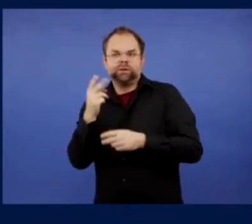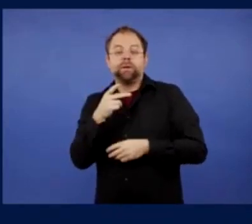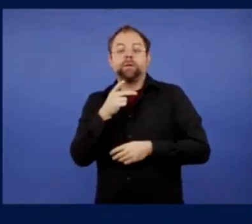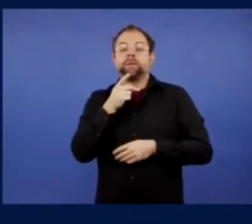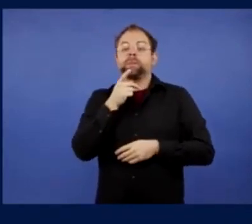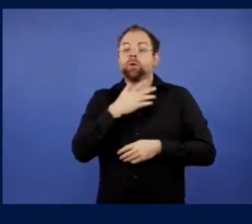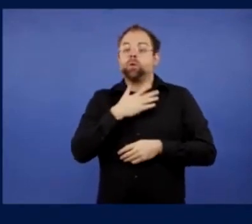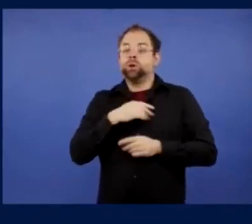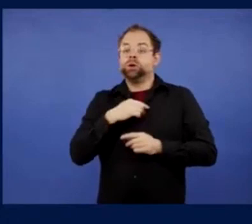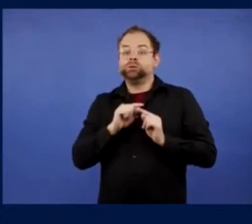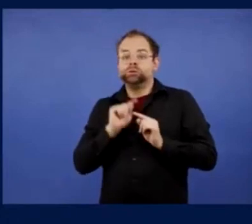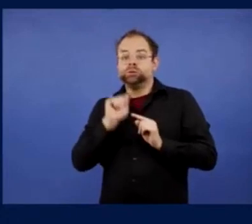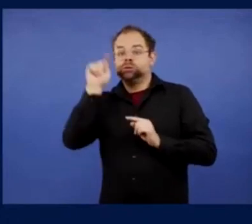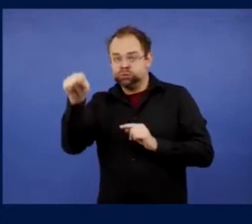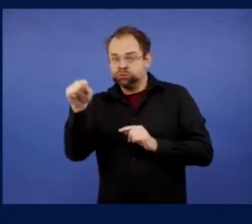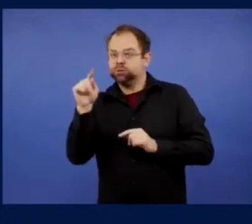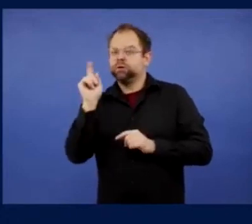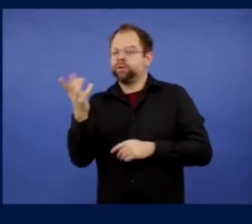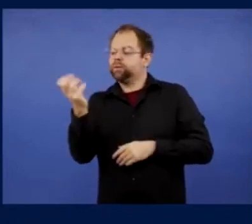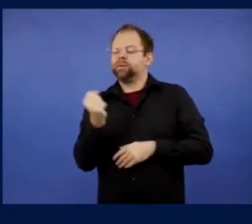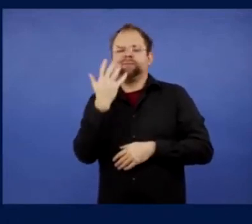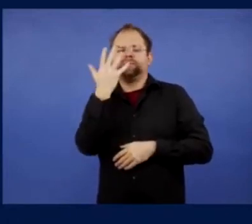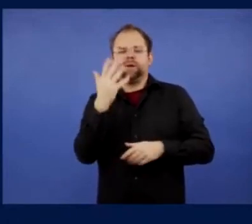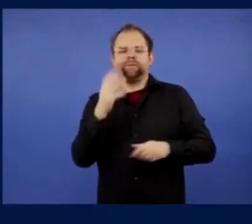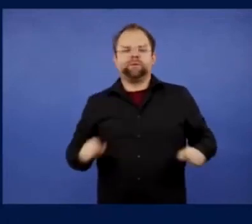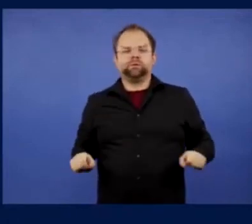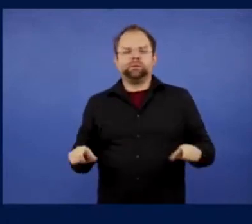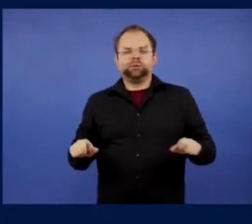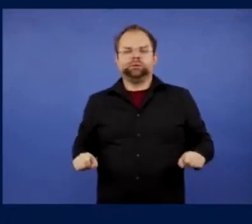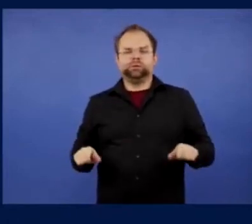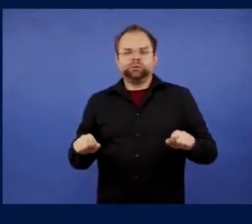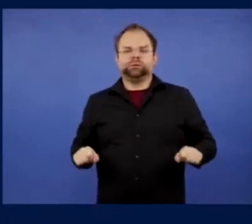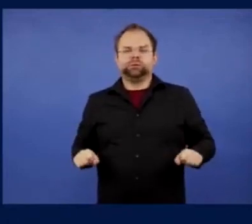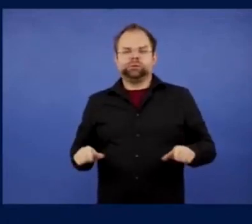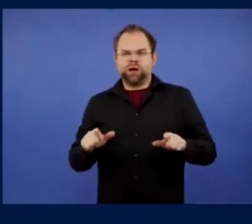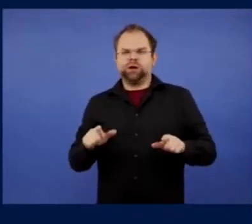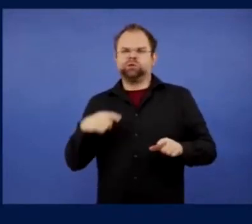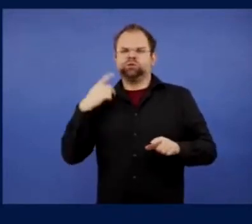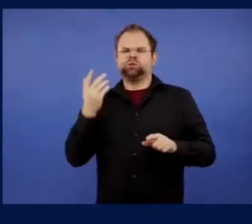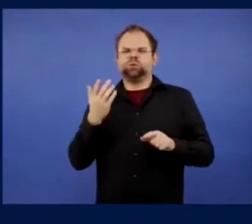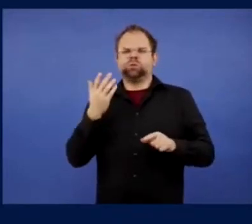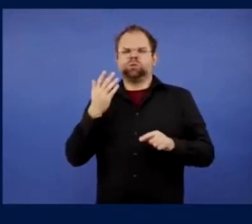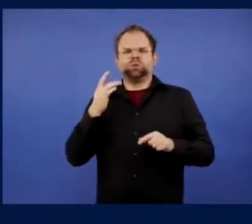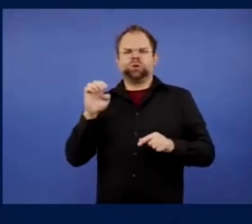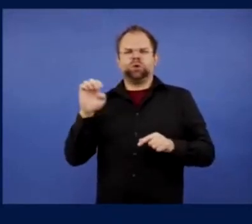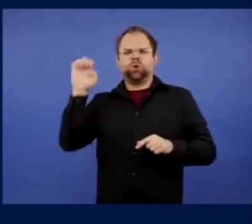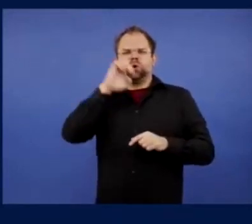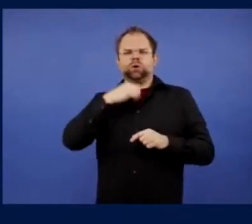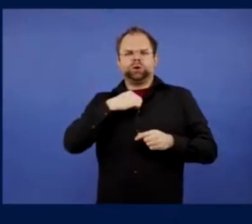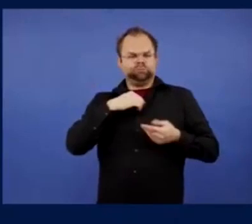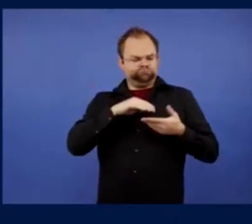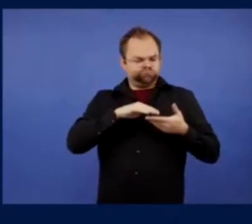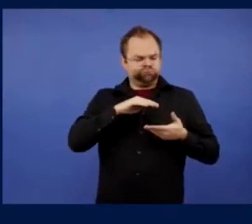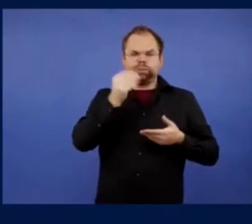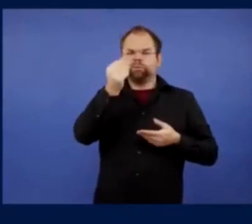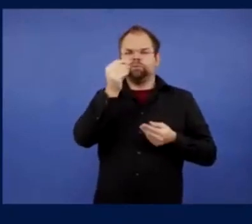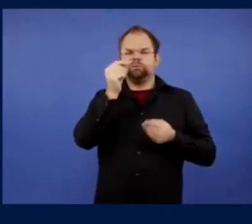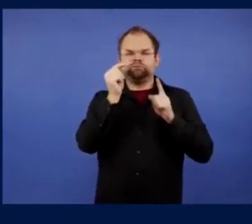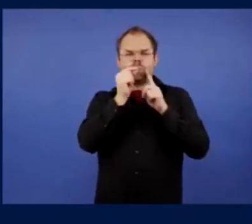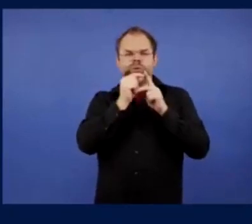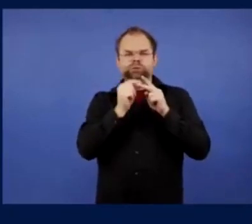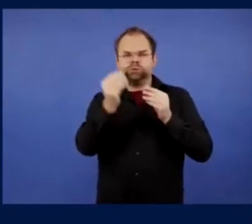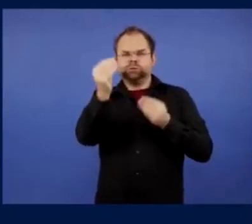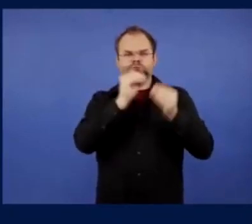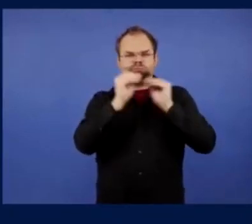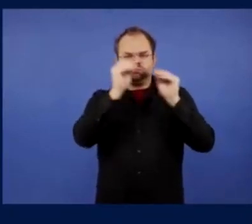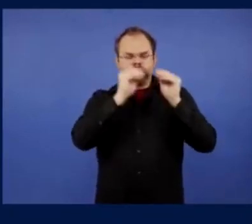when 75% of your life have been non-disabled, you just go the match, you jump on a train, you go the game. It's just not like that